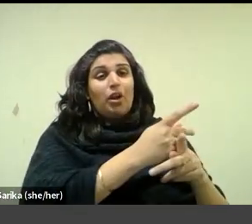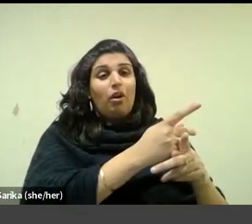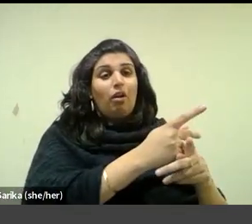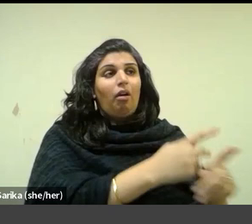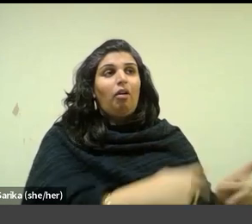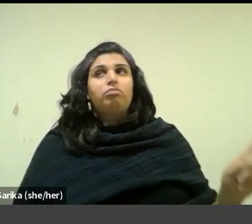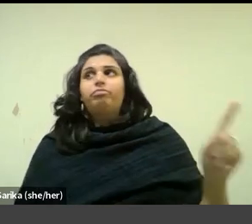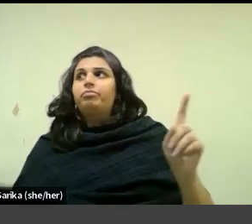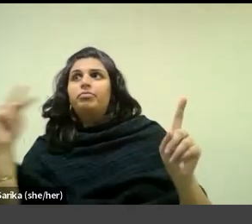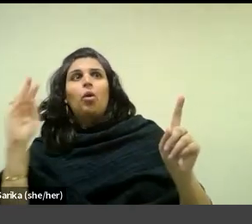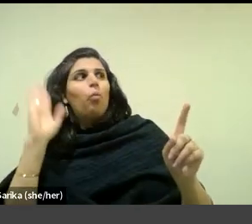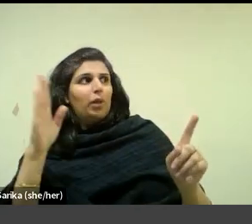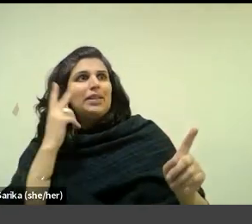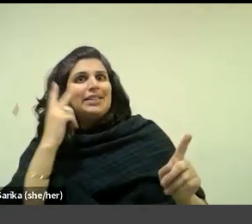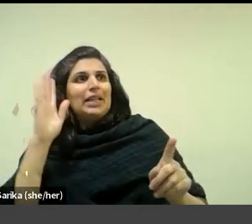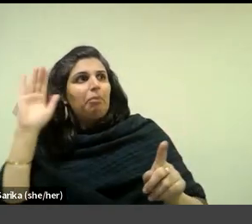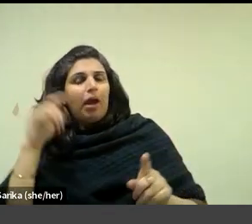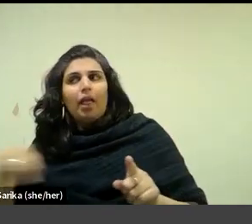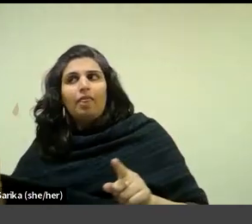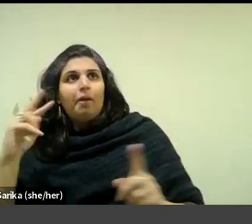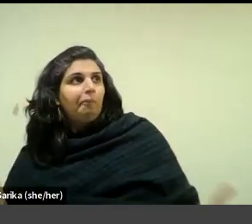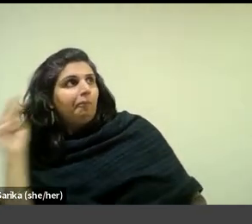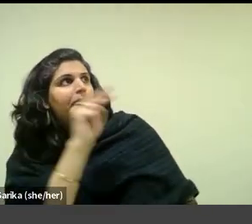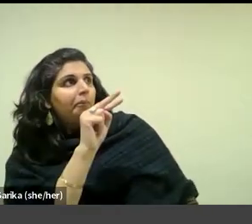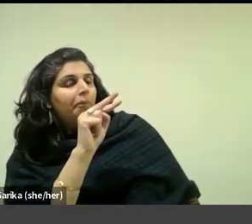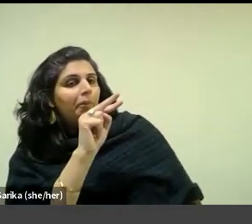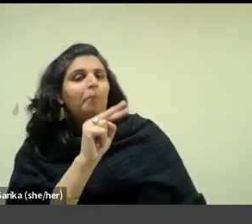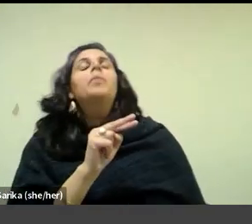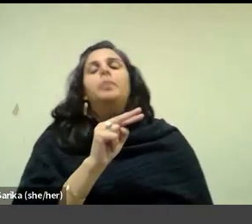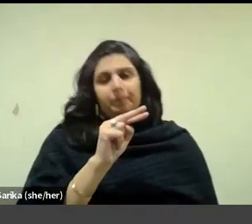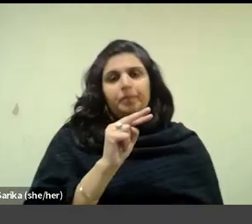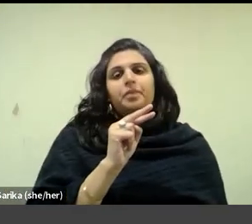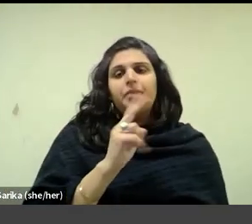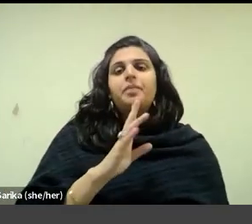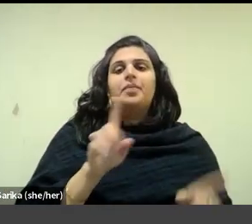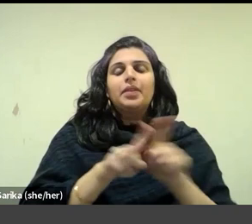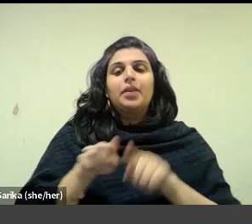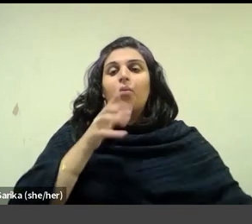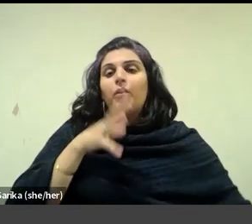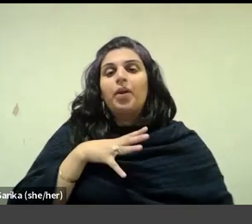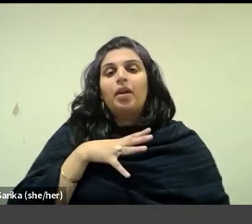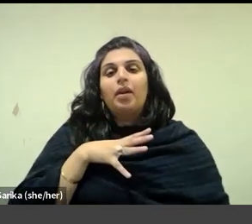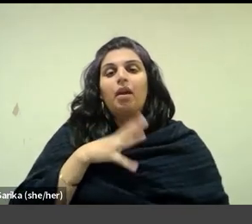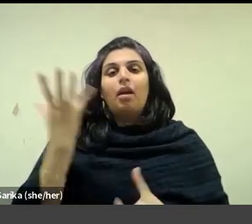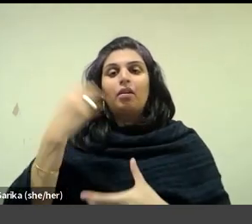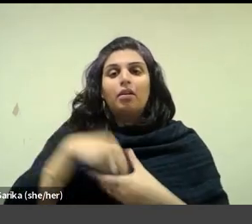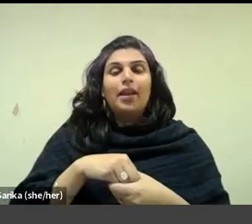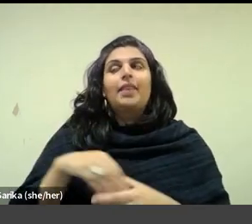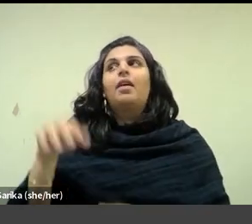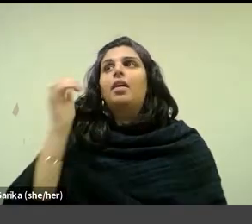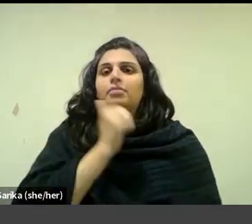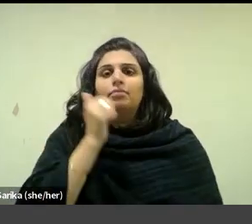spectatorship. Indeed, this would be the spectatorship of the very same women whose habitual gestures,